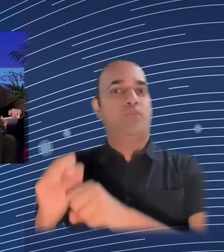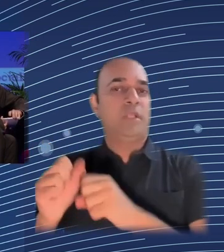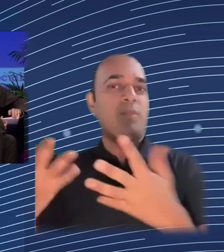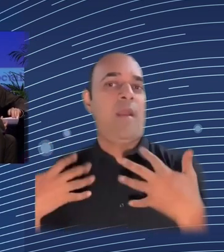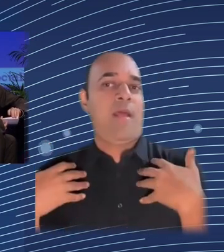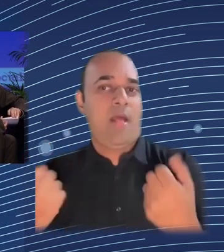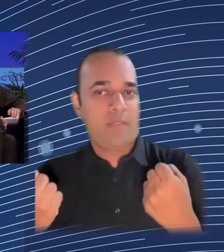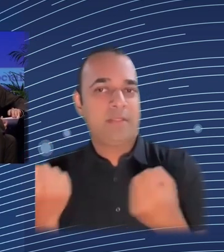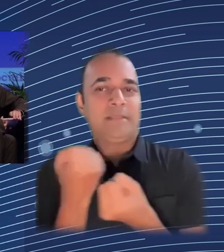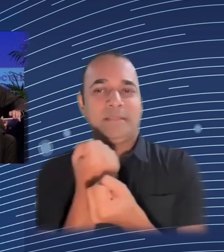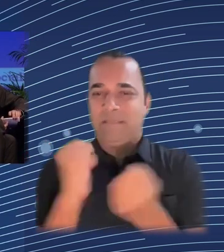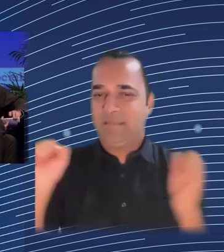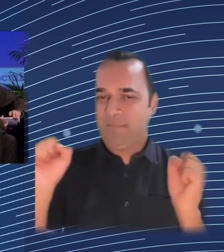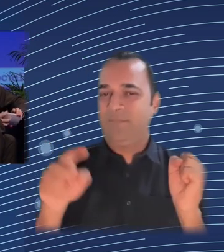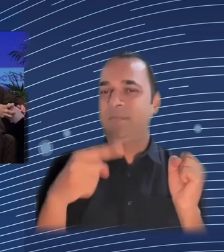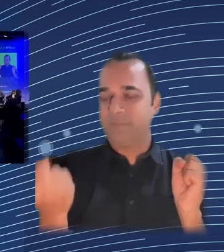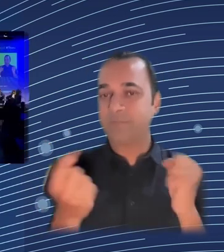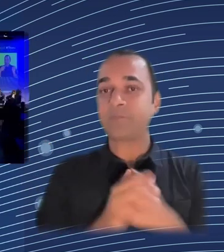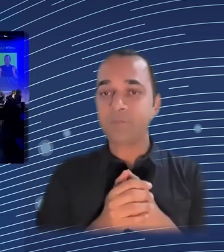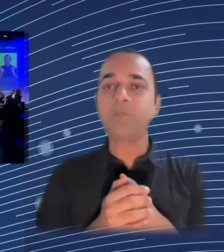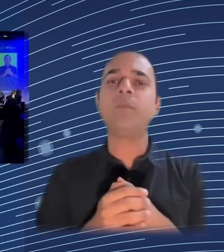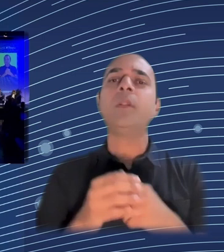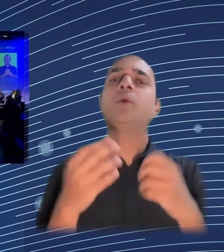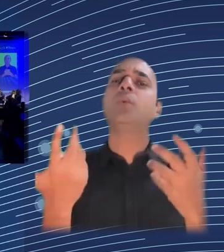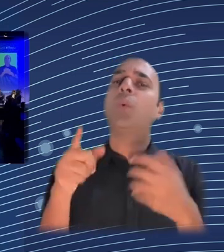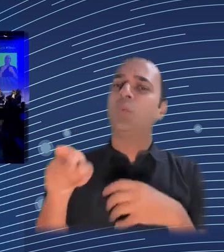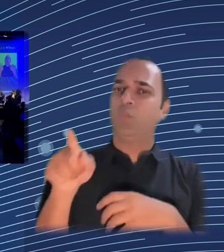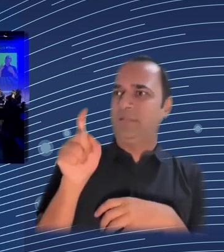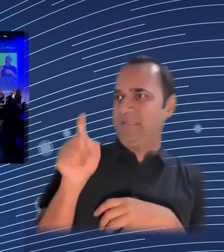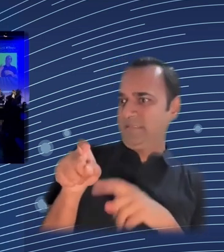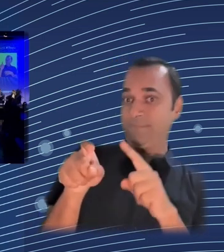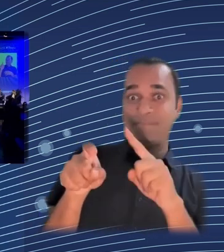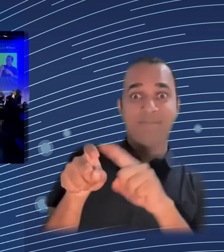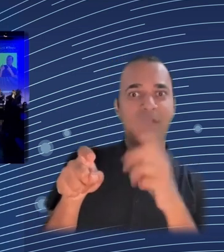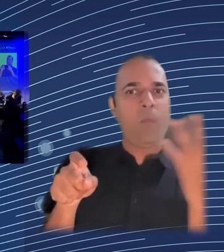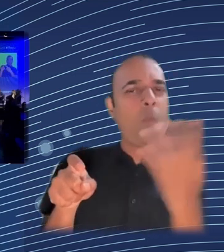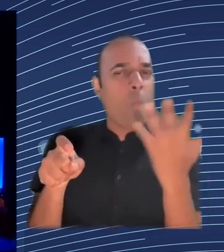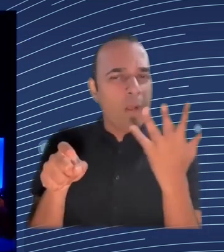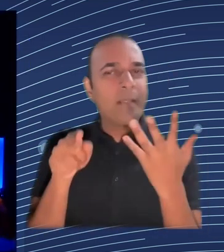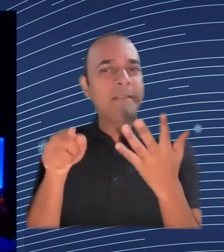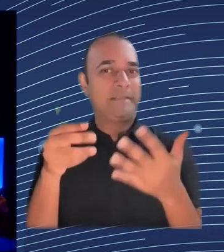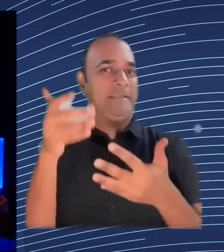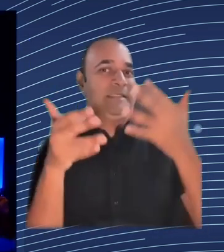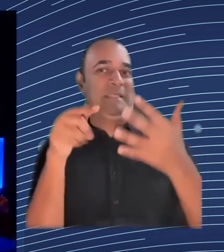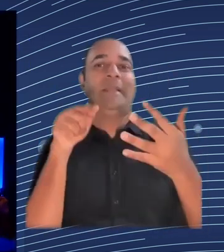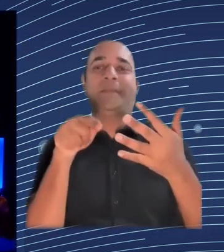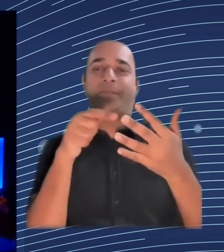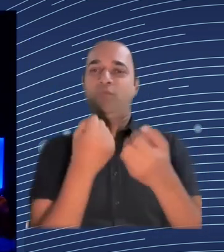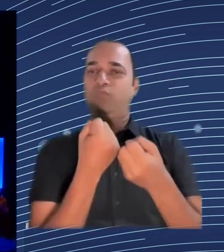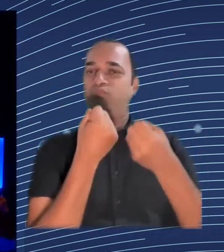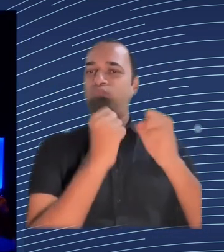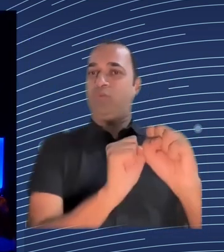do you want to what are your thoughts on that well I think this is the key and this is very very difficult